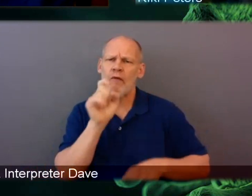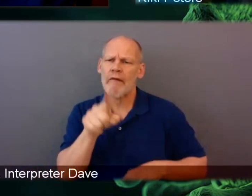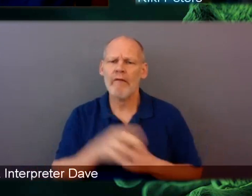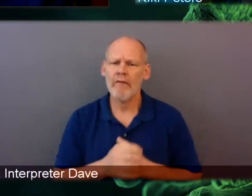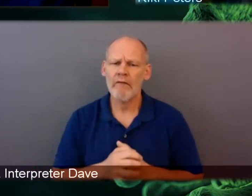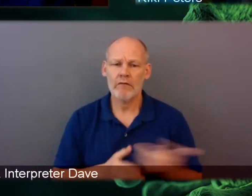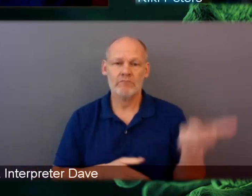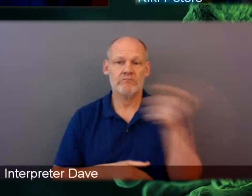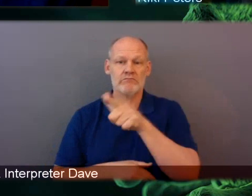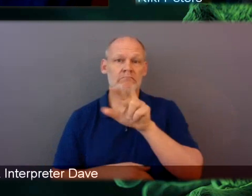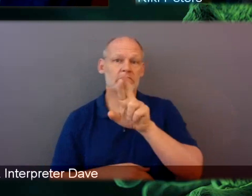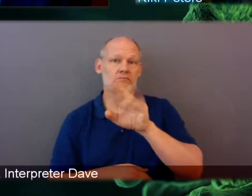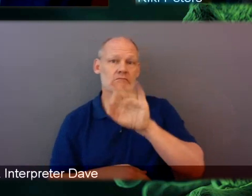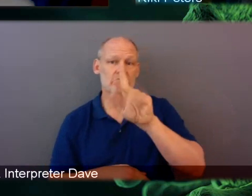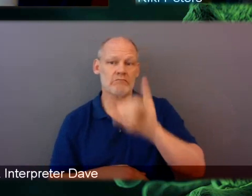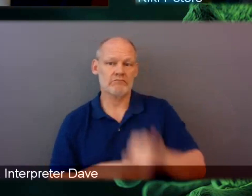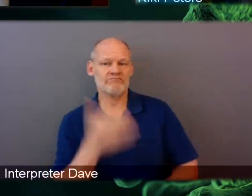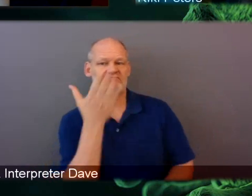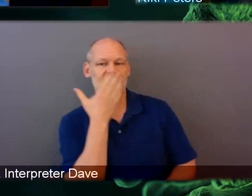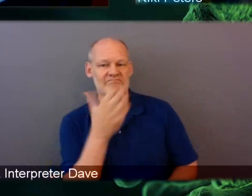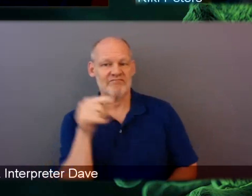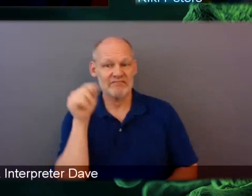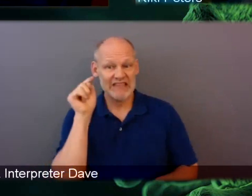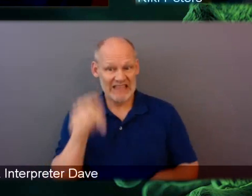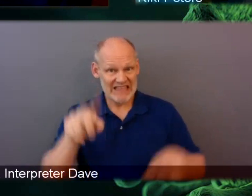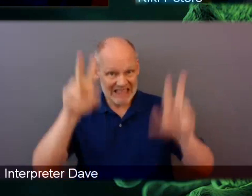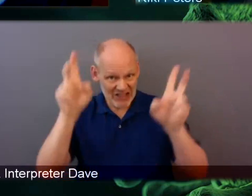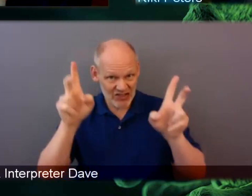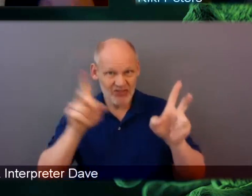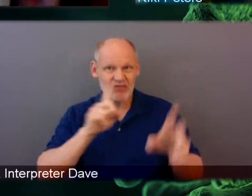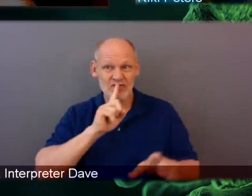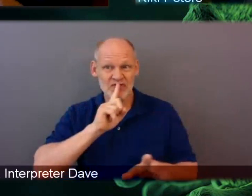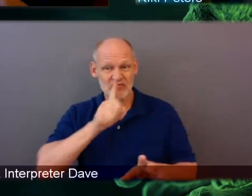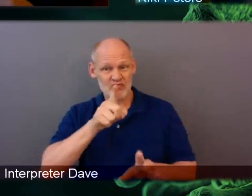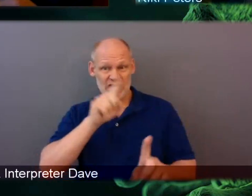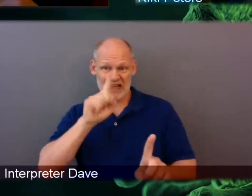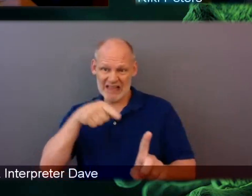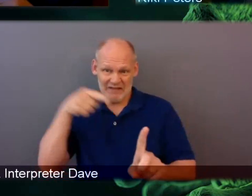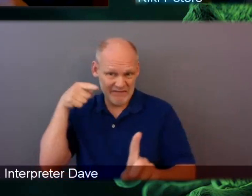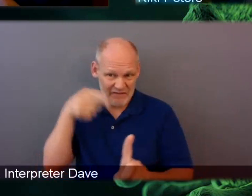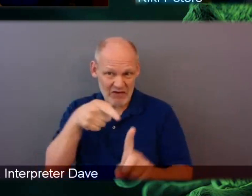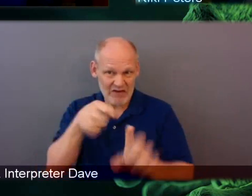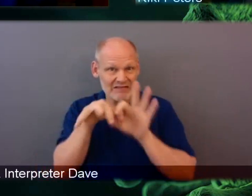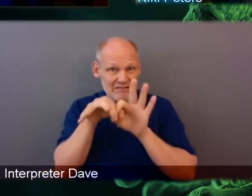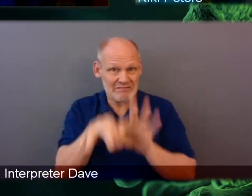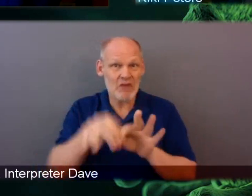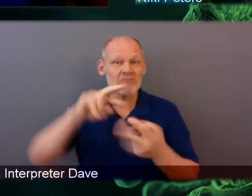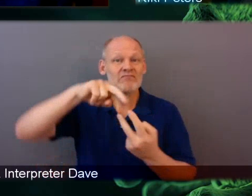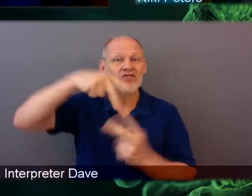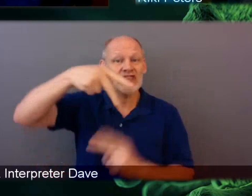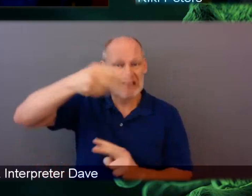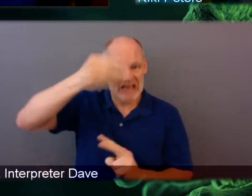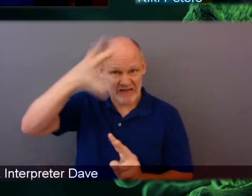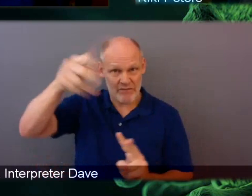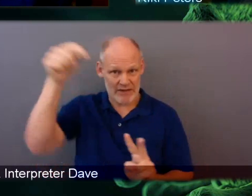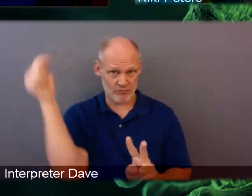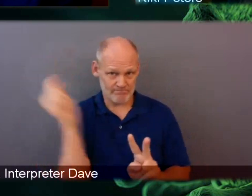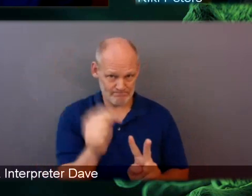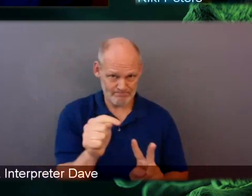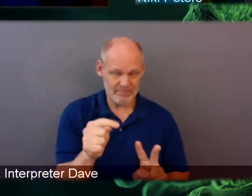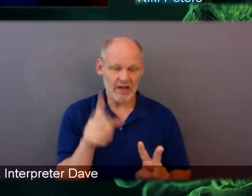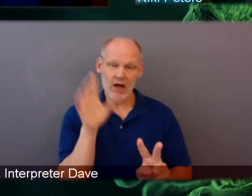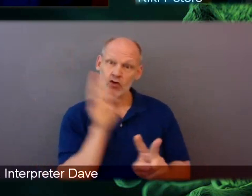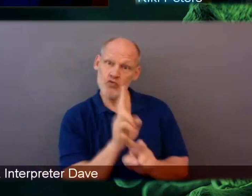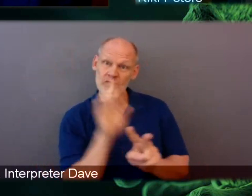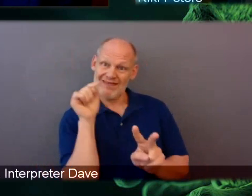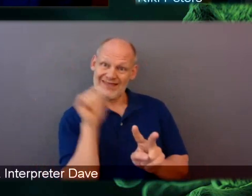This work is really at the core of precision medicine where we use genetic data to identify individuals who are at high risk to develop